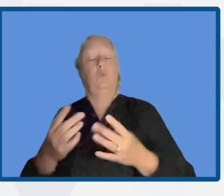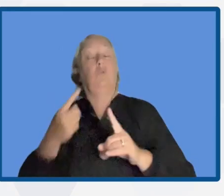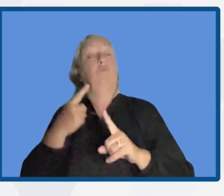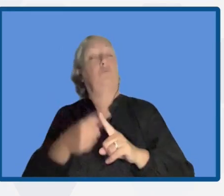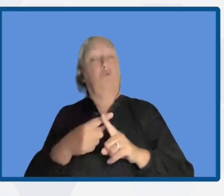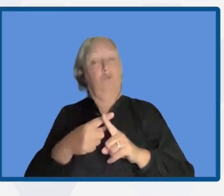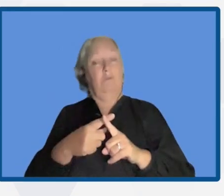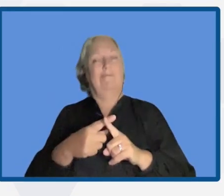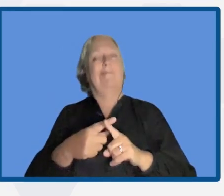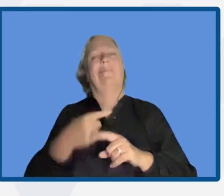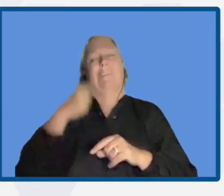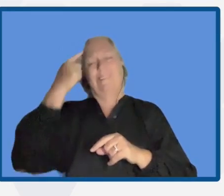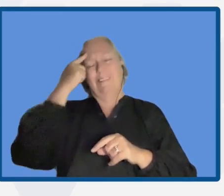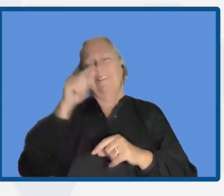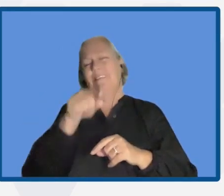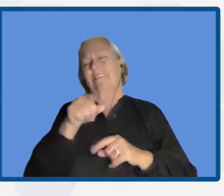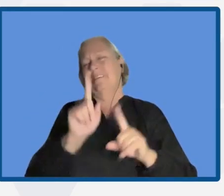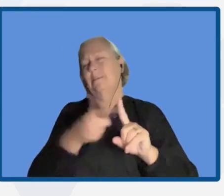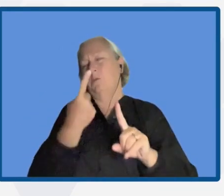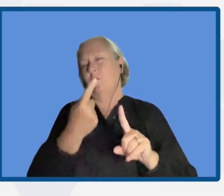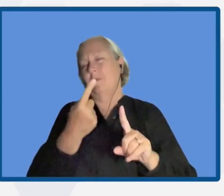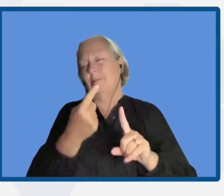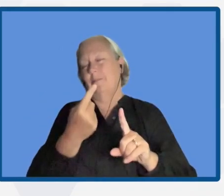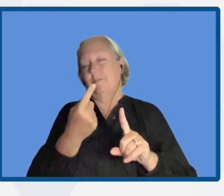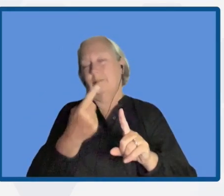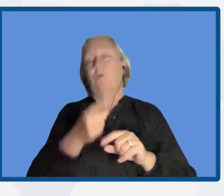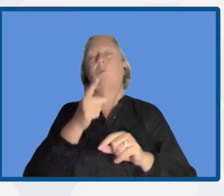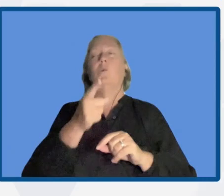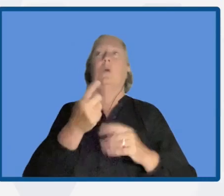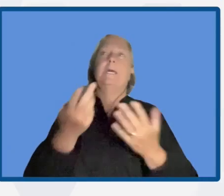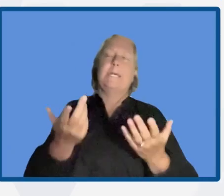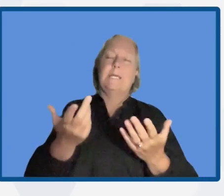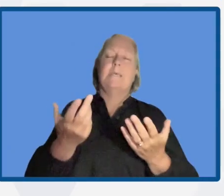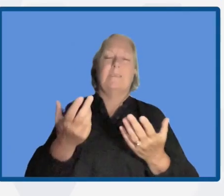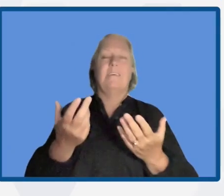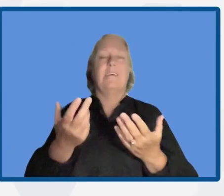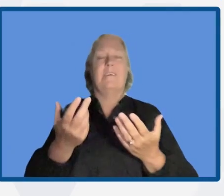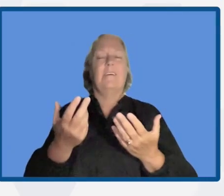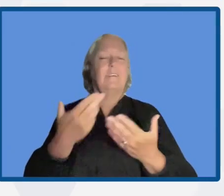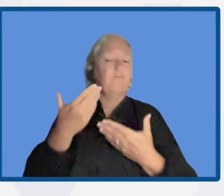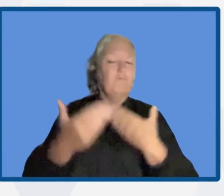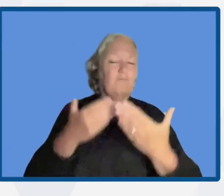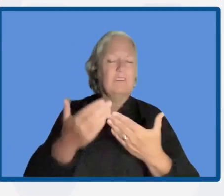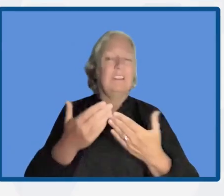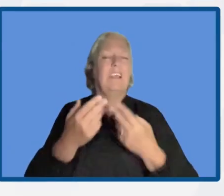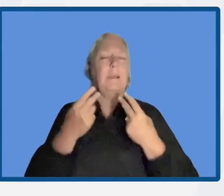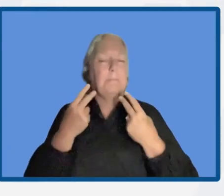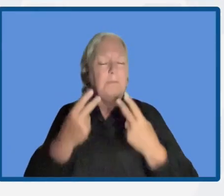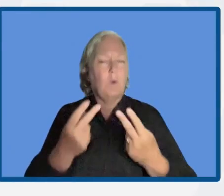important to develop suitable incentive policies